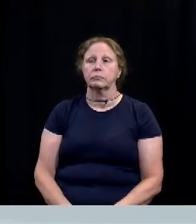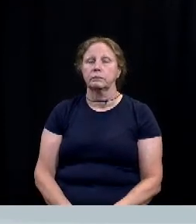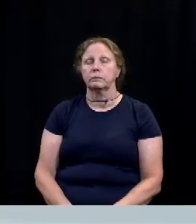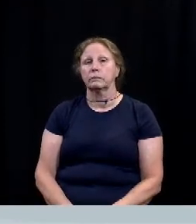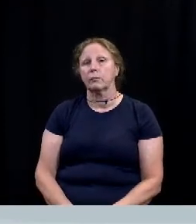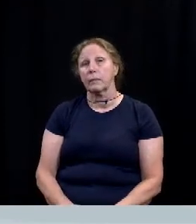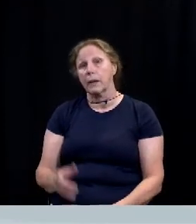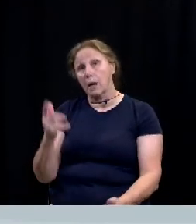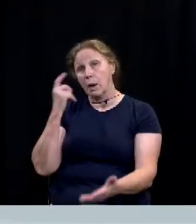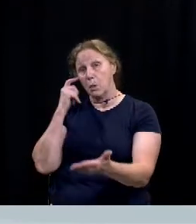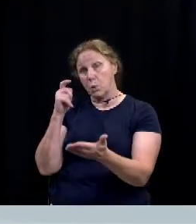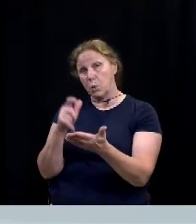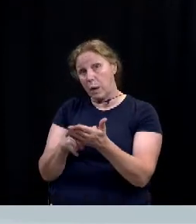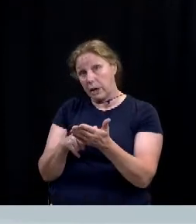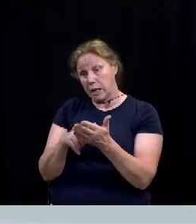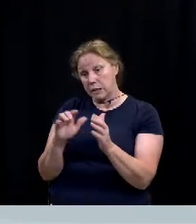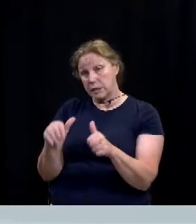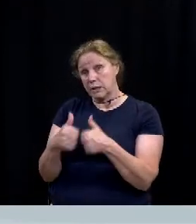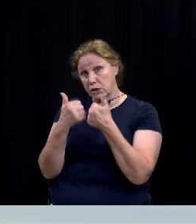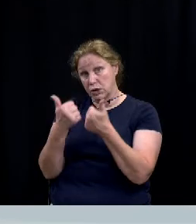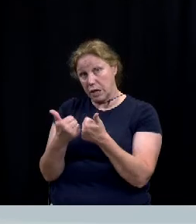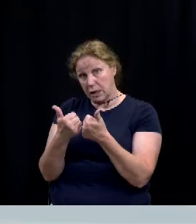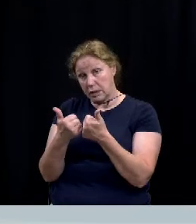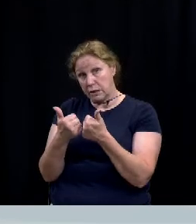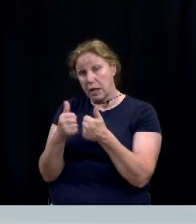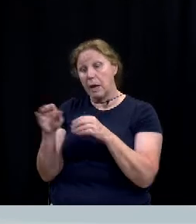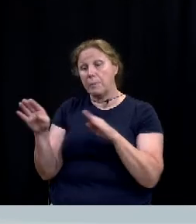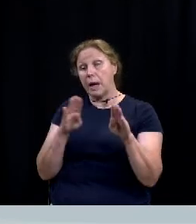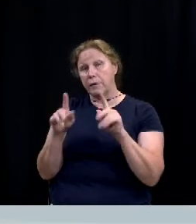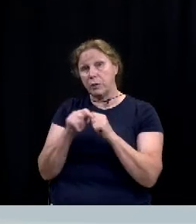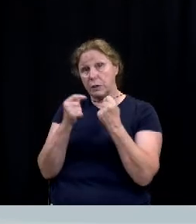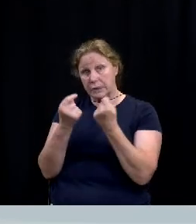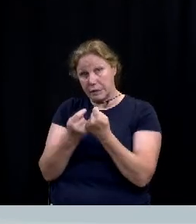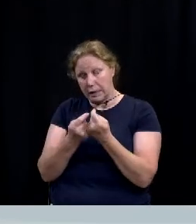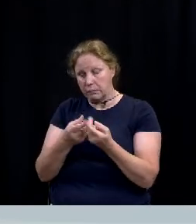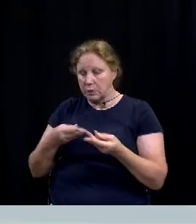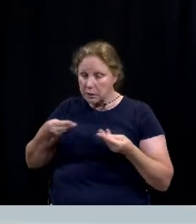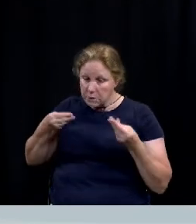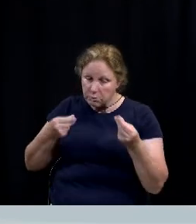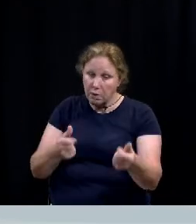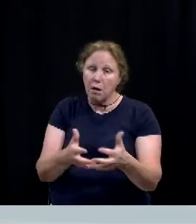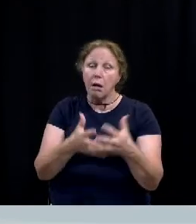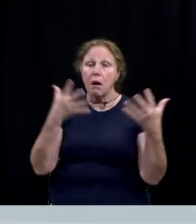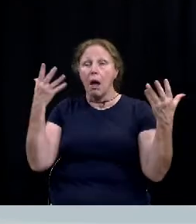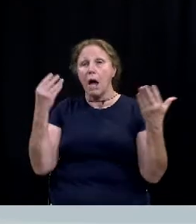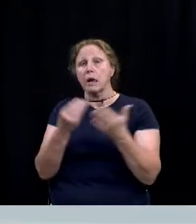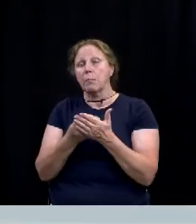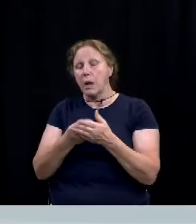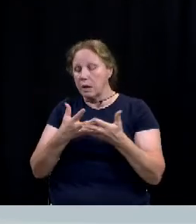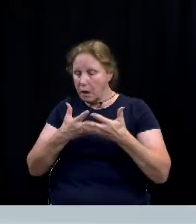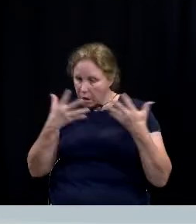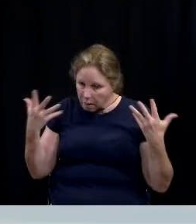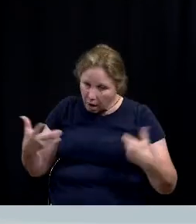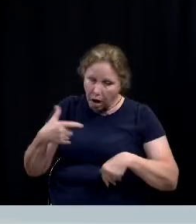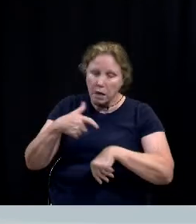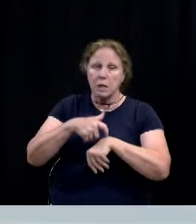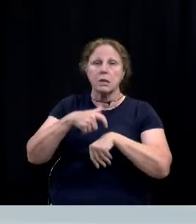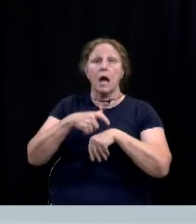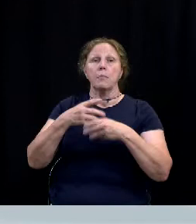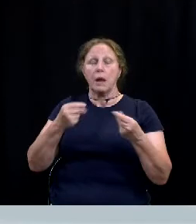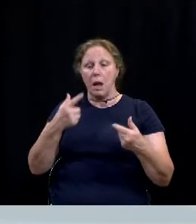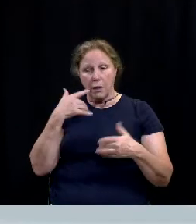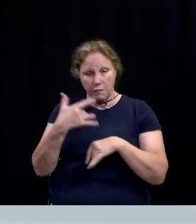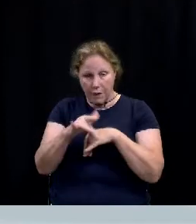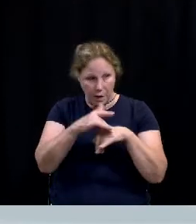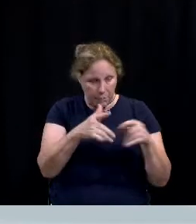recognizing the continued challenges the behavioral health leadership team has expended significant time and resources trying to identify the potential solutions that